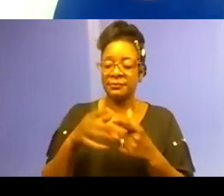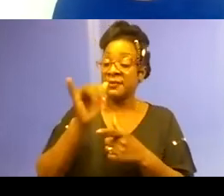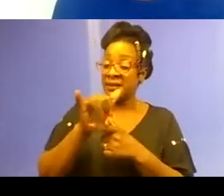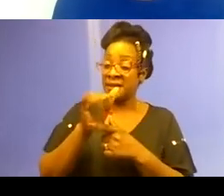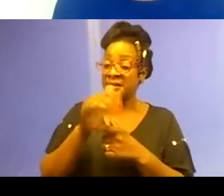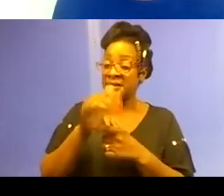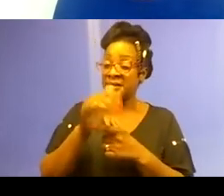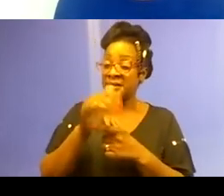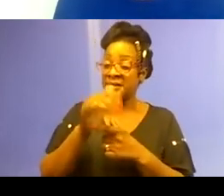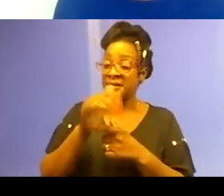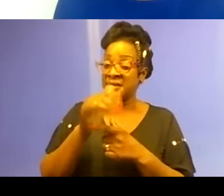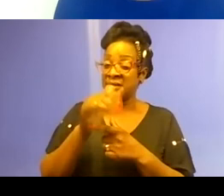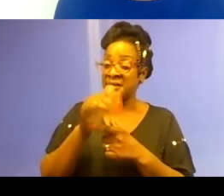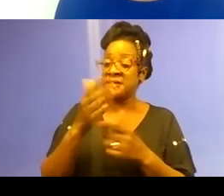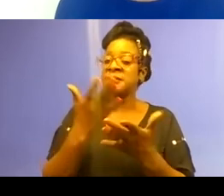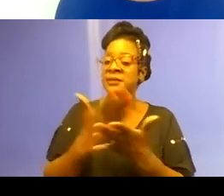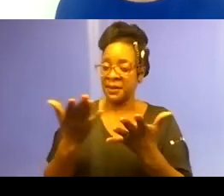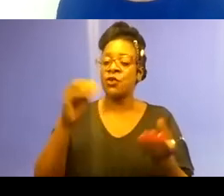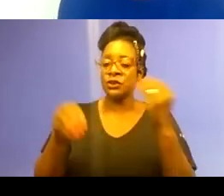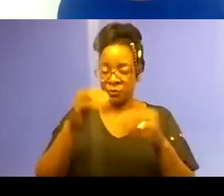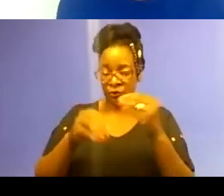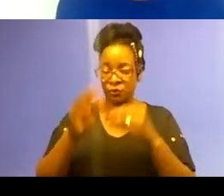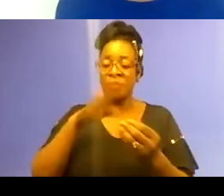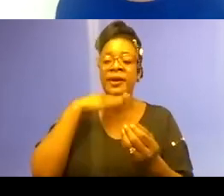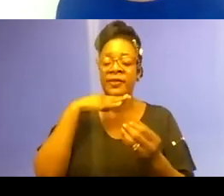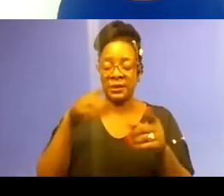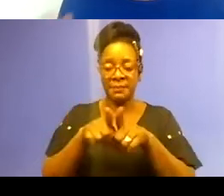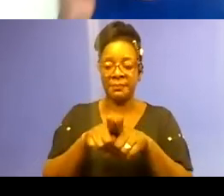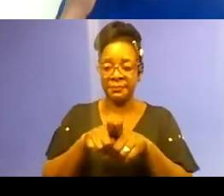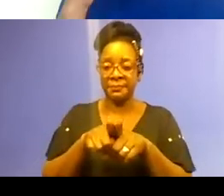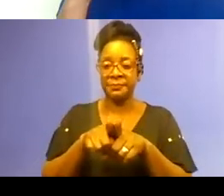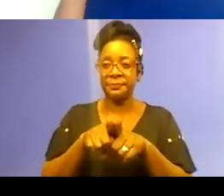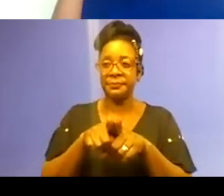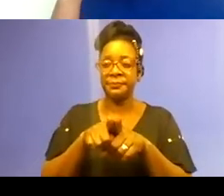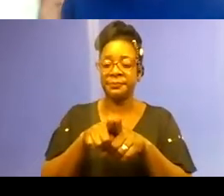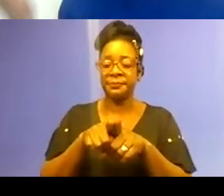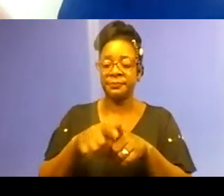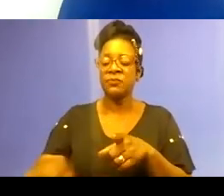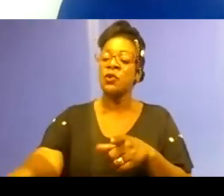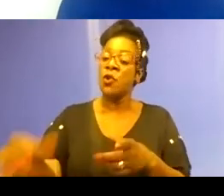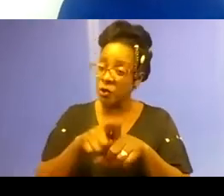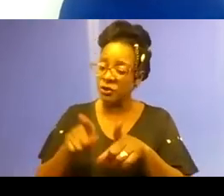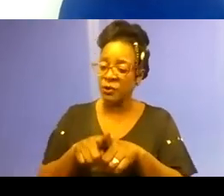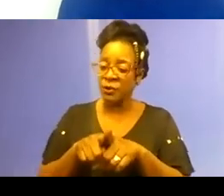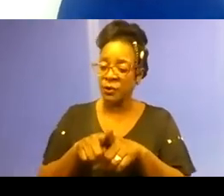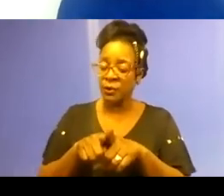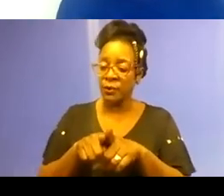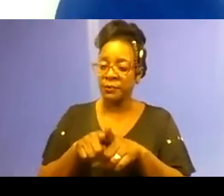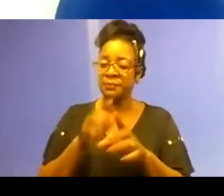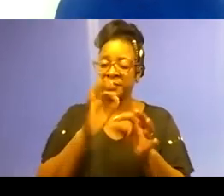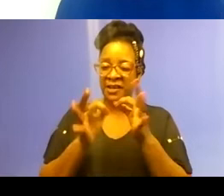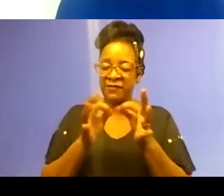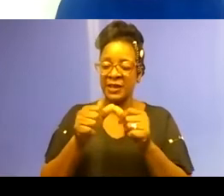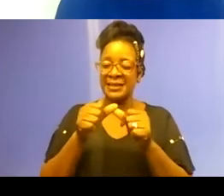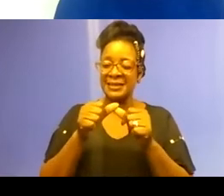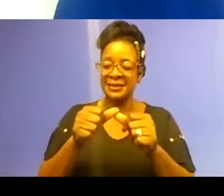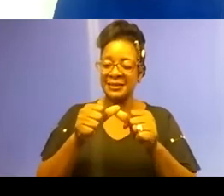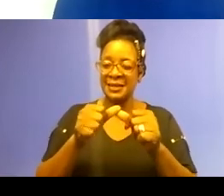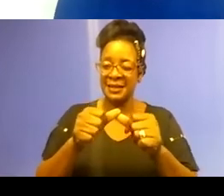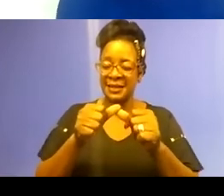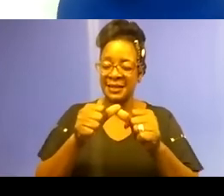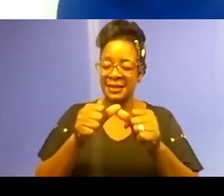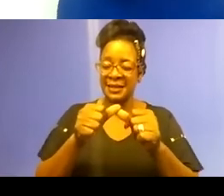mortality rate as well. Also, if you are consistently experiencing toxic stress,